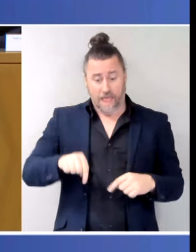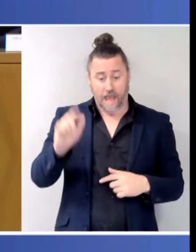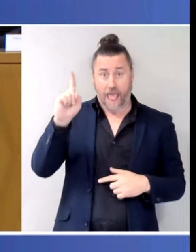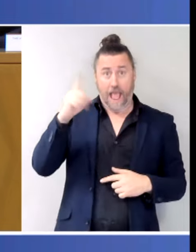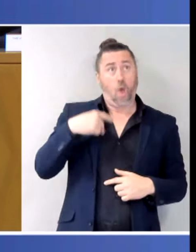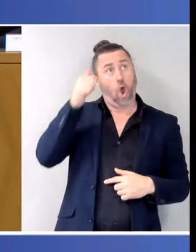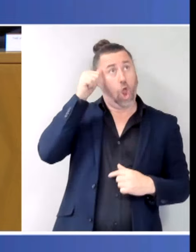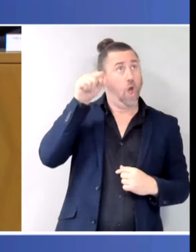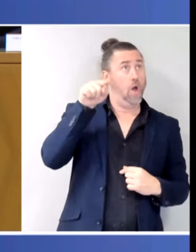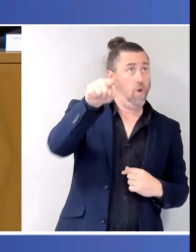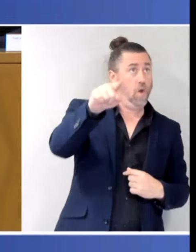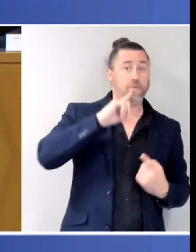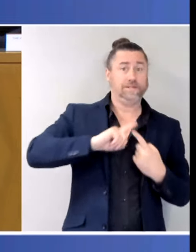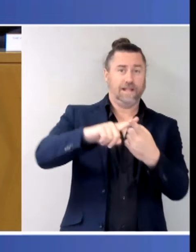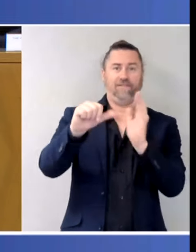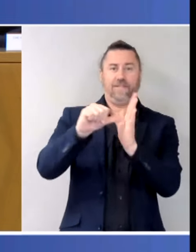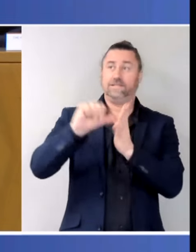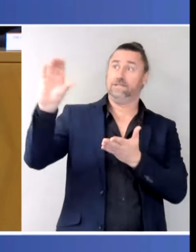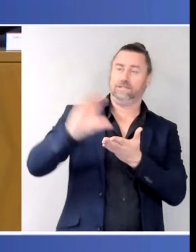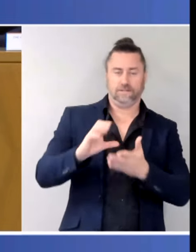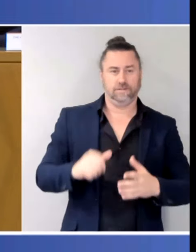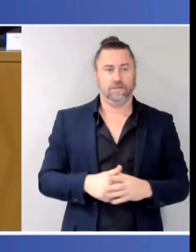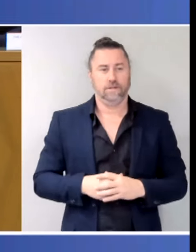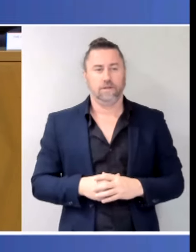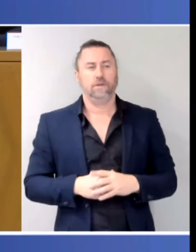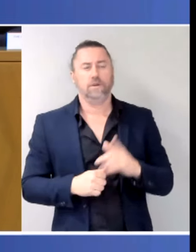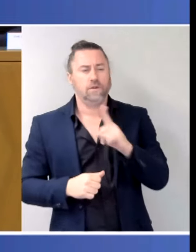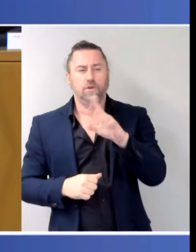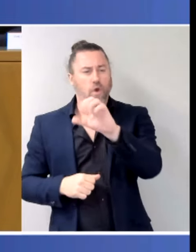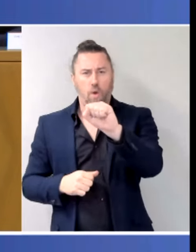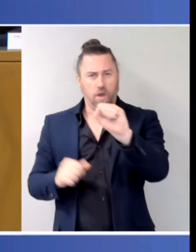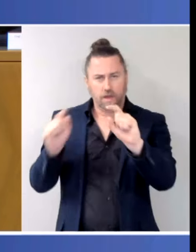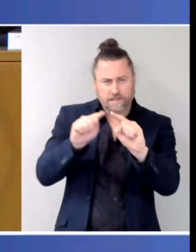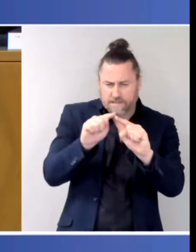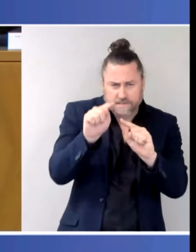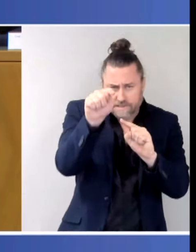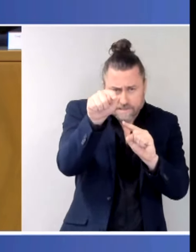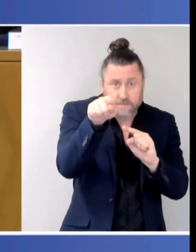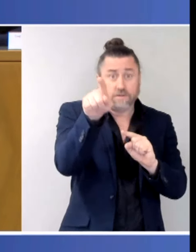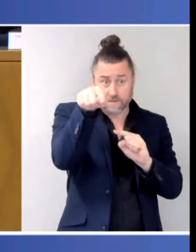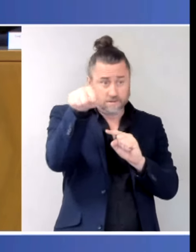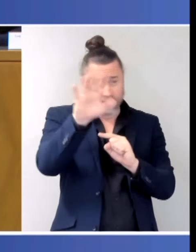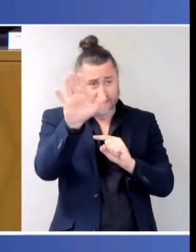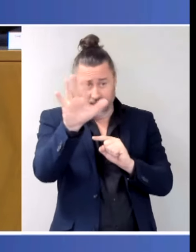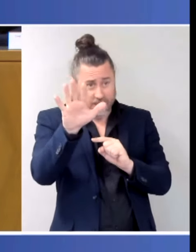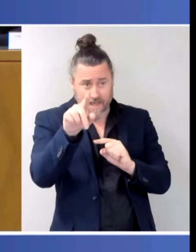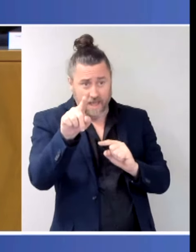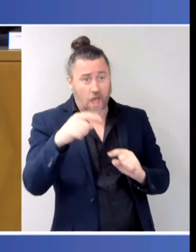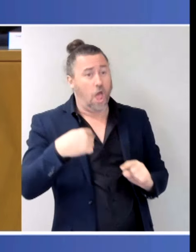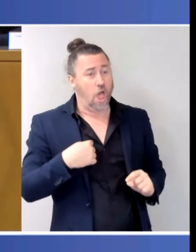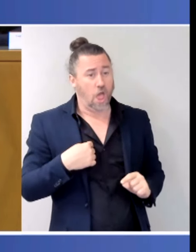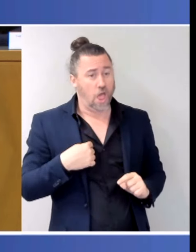they go forward. No, just in front of you. Oh, me? Yeah. No, I'm deliberately going to